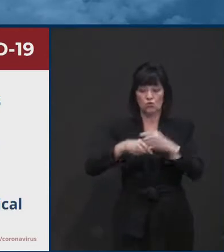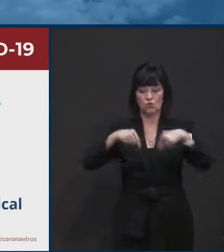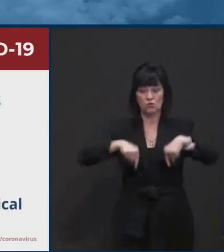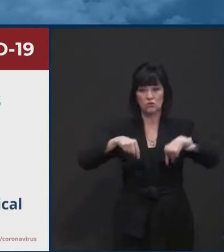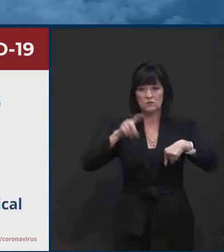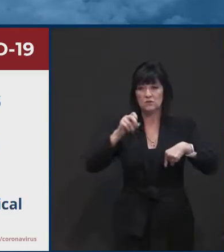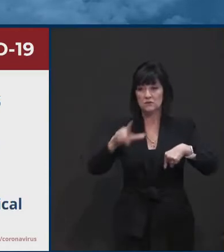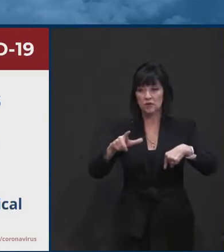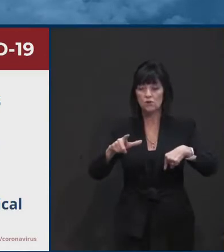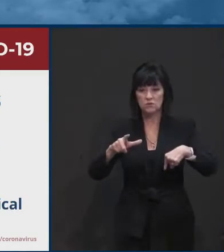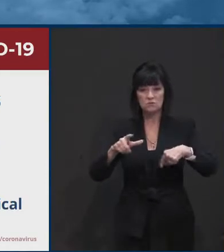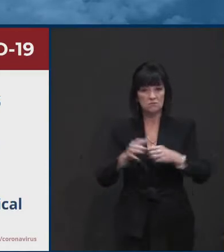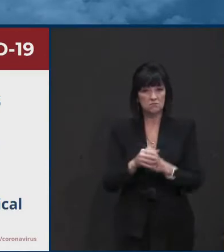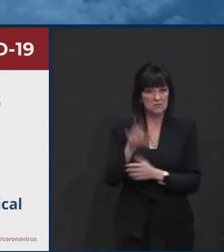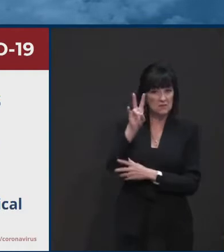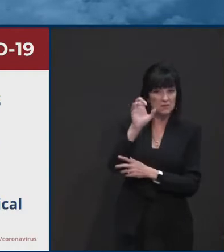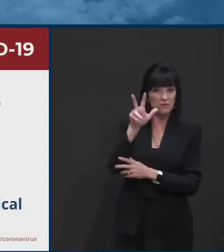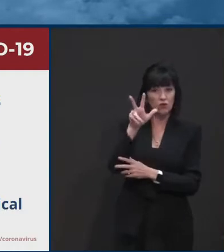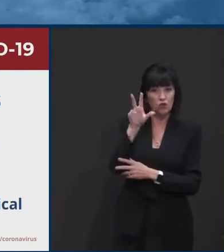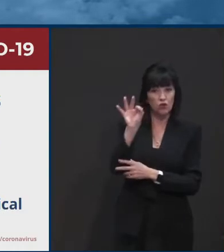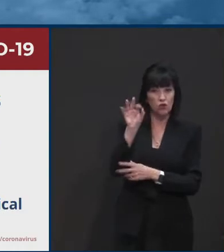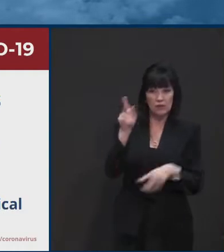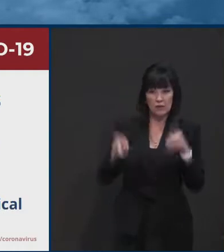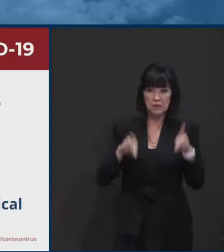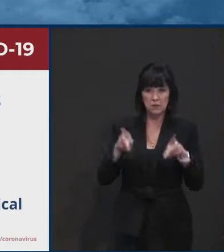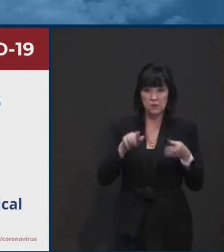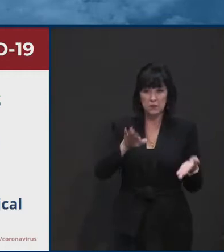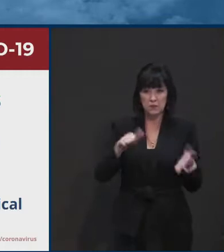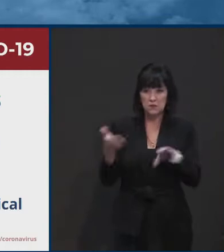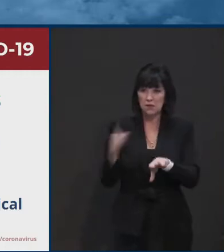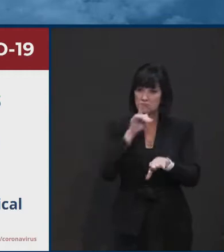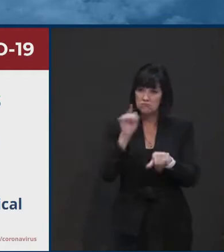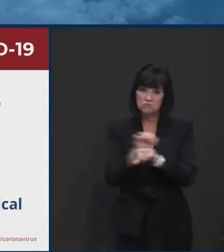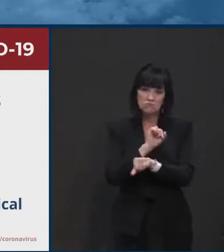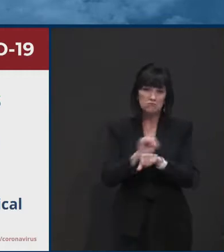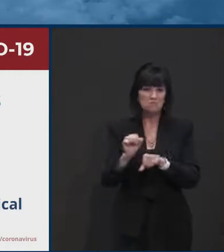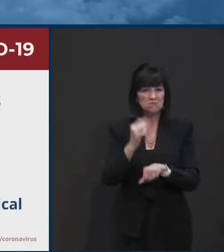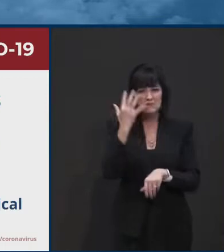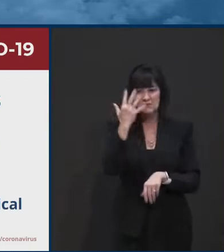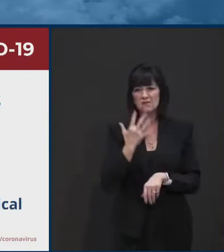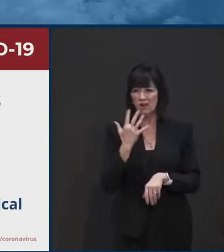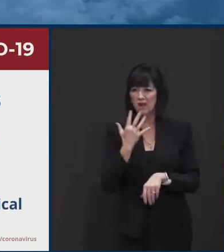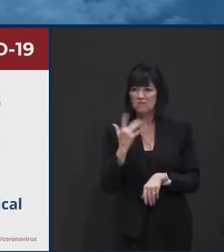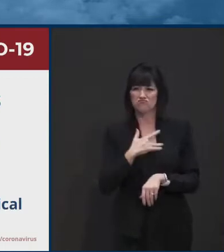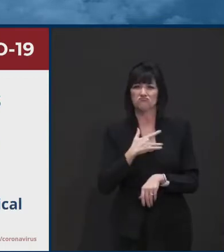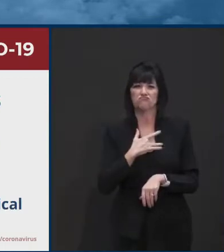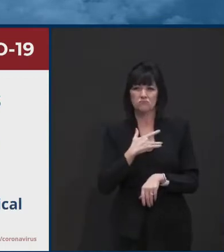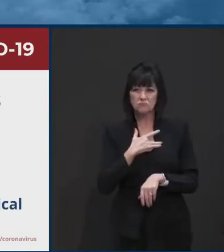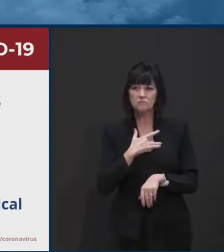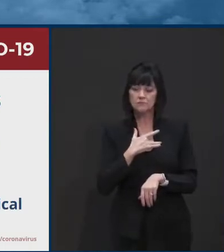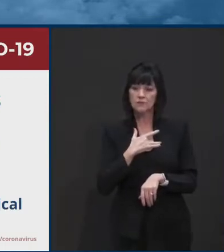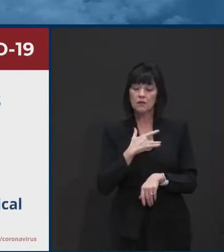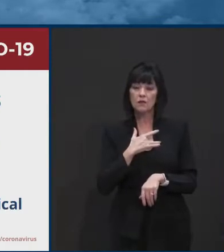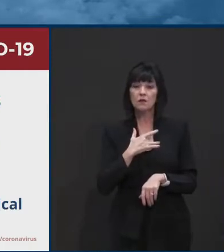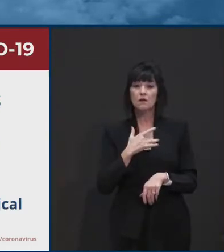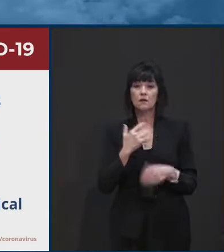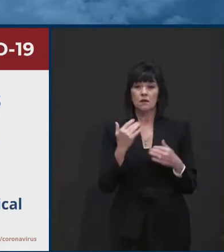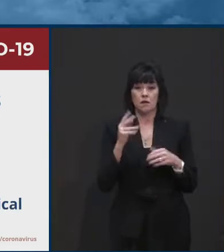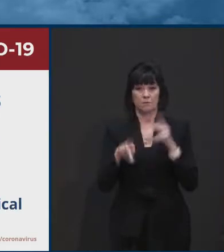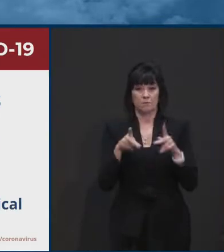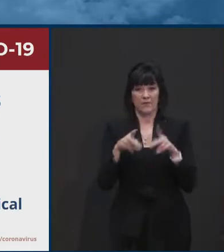fatalities. Hospitalizations, I mentioned that number is increasing at 153.